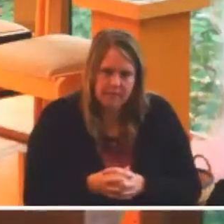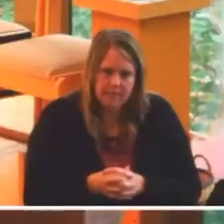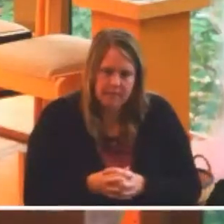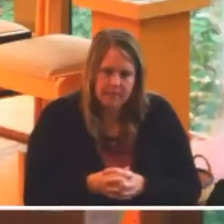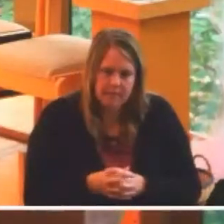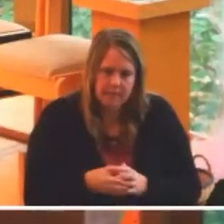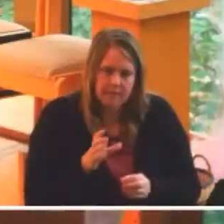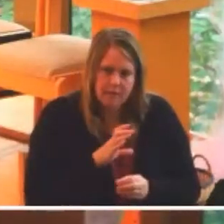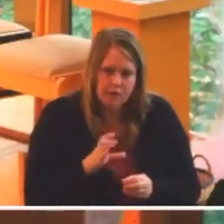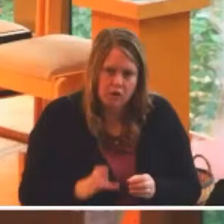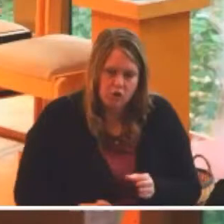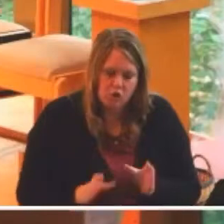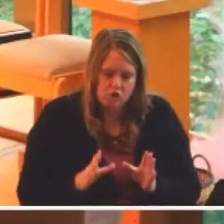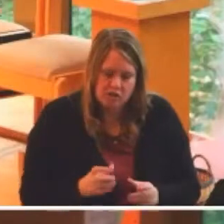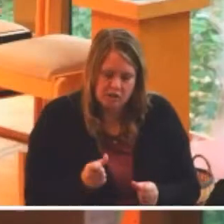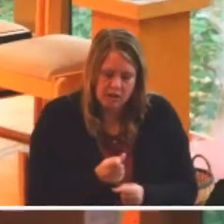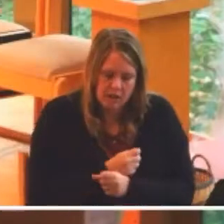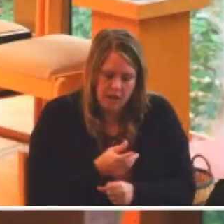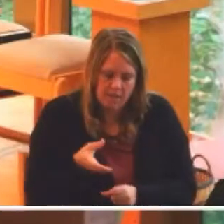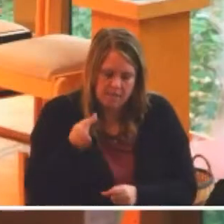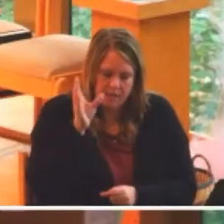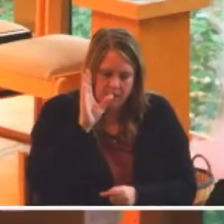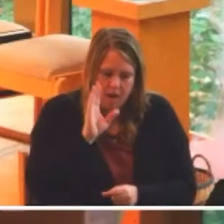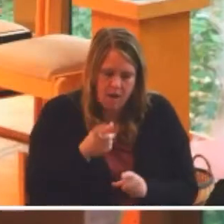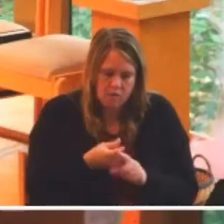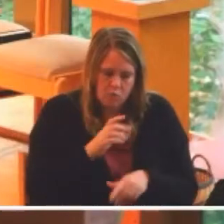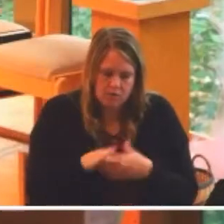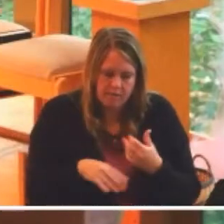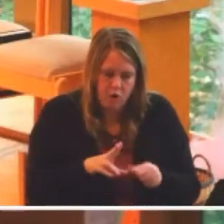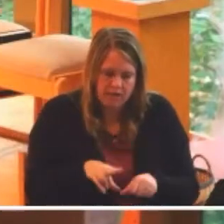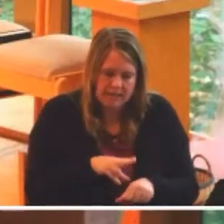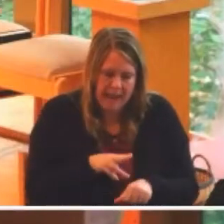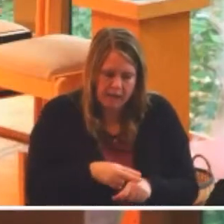Gracious and loving God, source of all that is and that shall be,